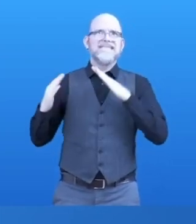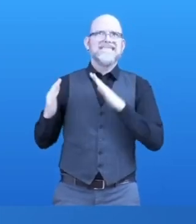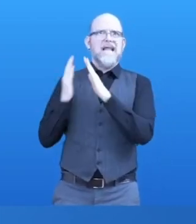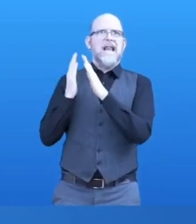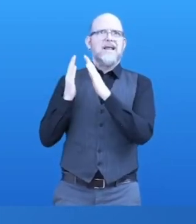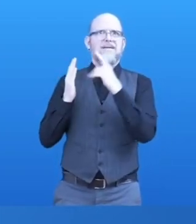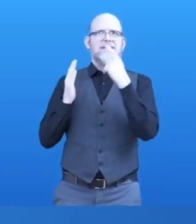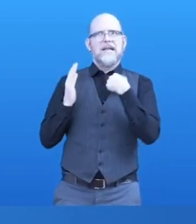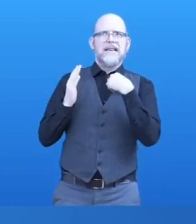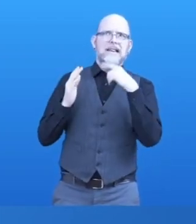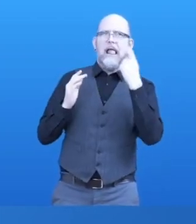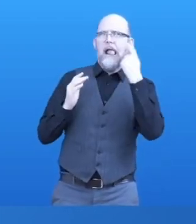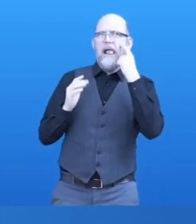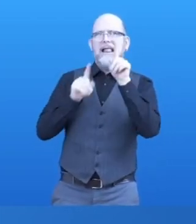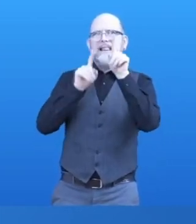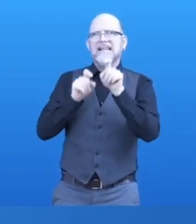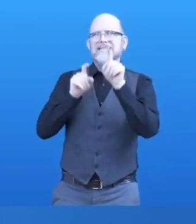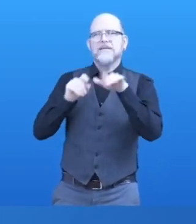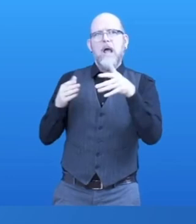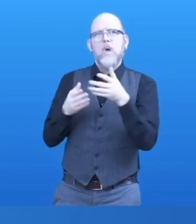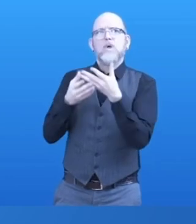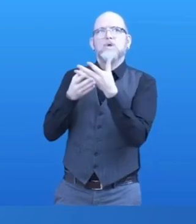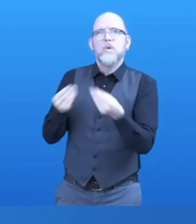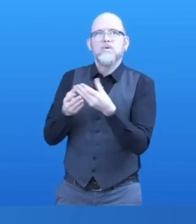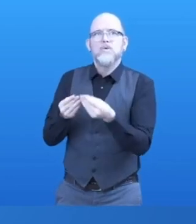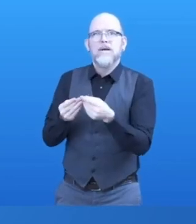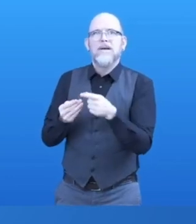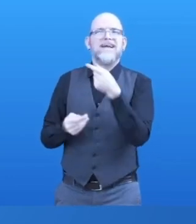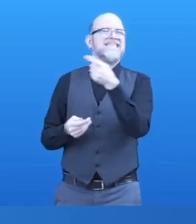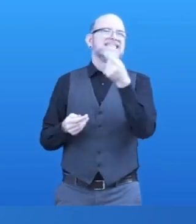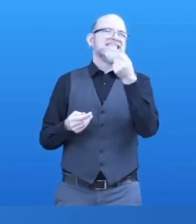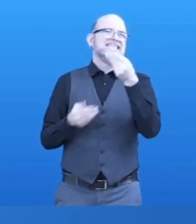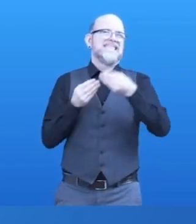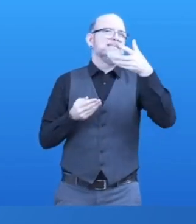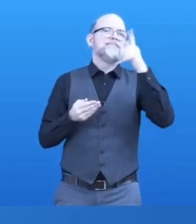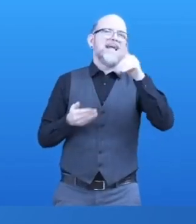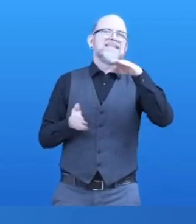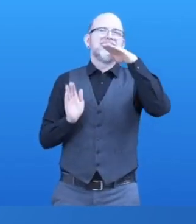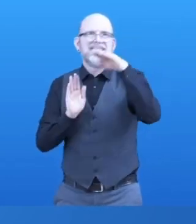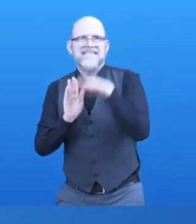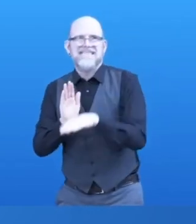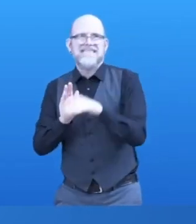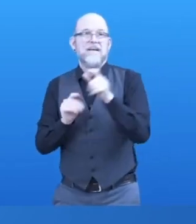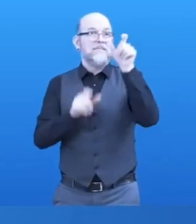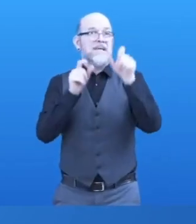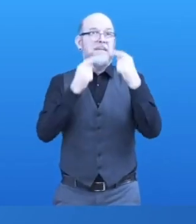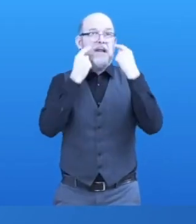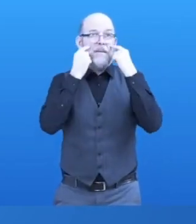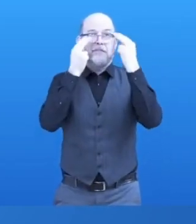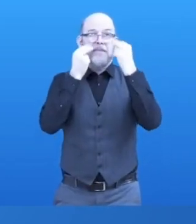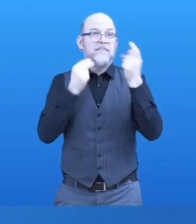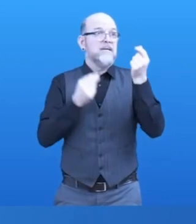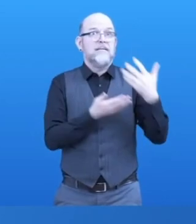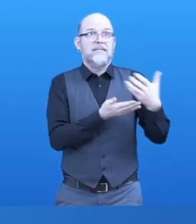blind and visually impaired people. Pre-assembled devices are more expensive than DIY kits.